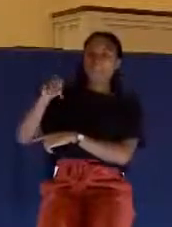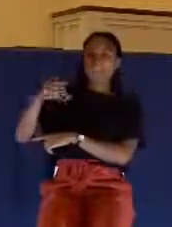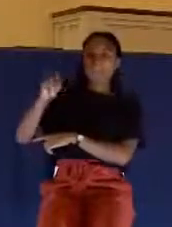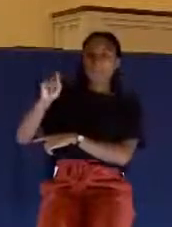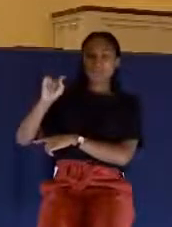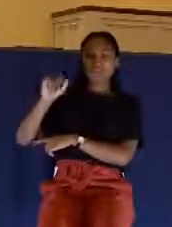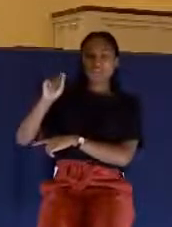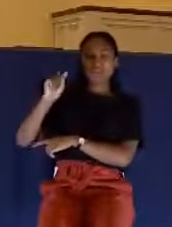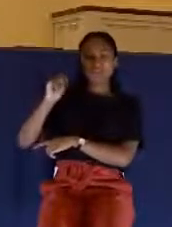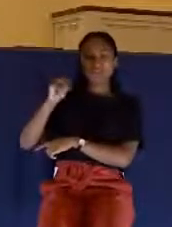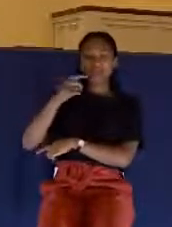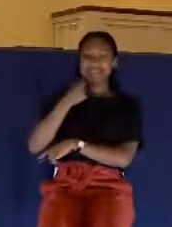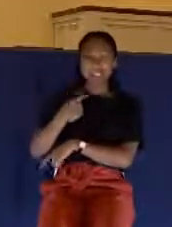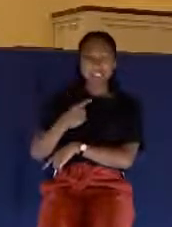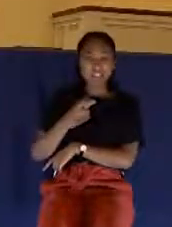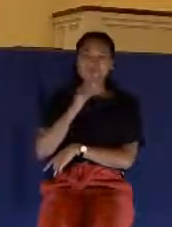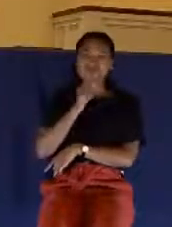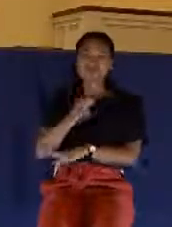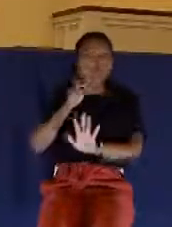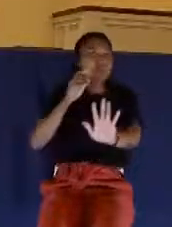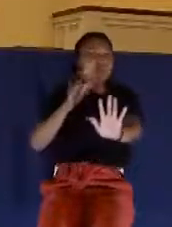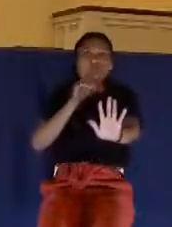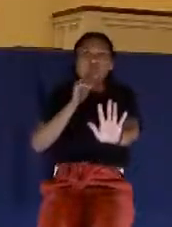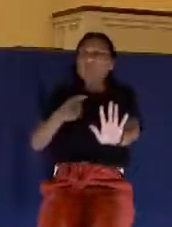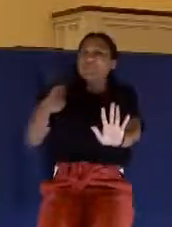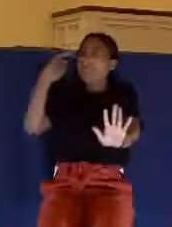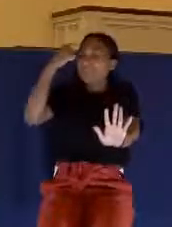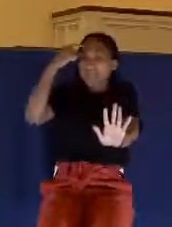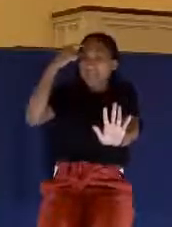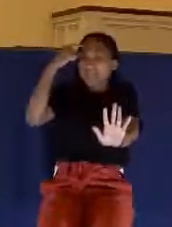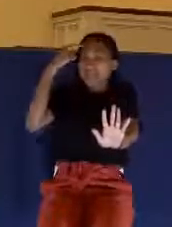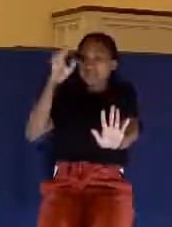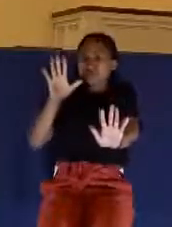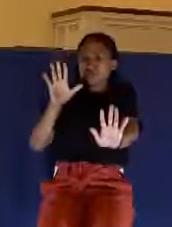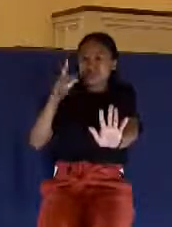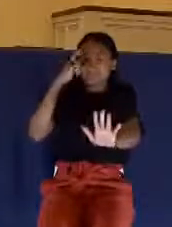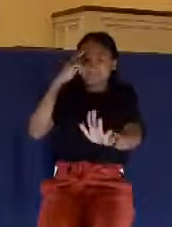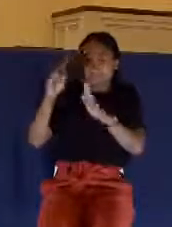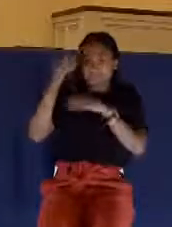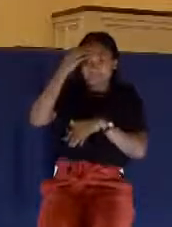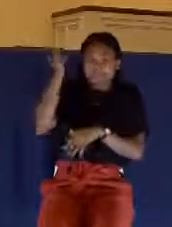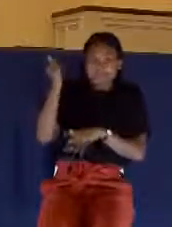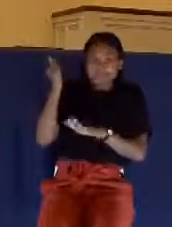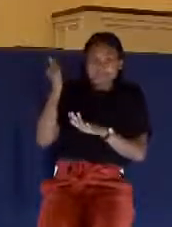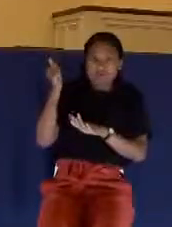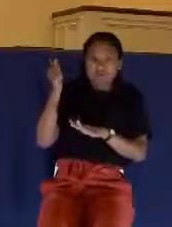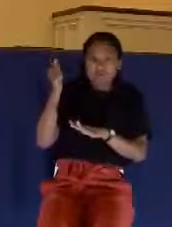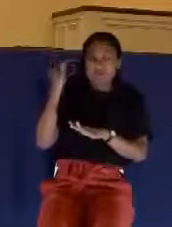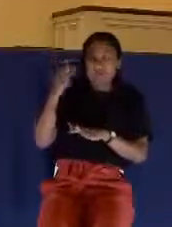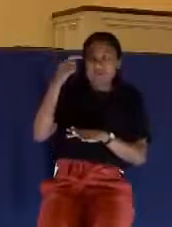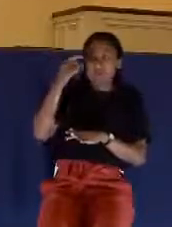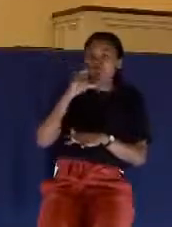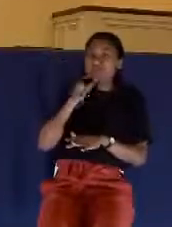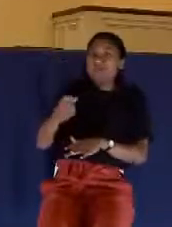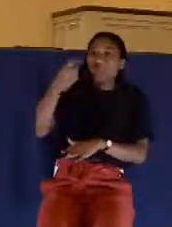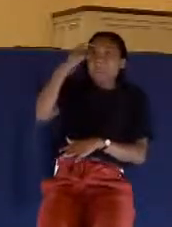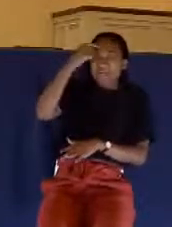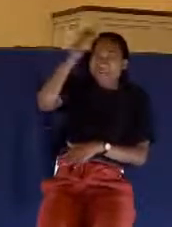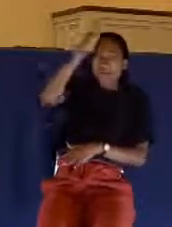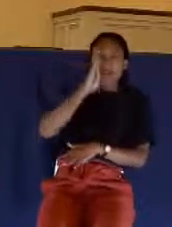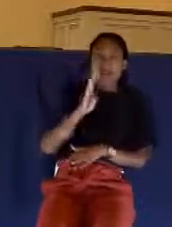remoteness. Don't even think remotely, or God remotely has anything to do with your